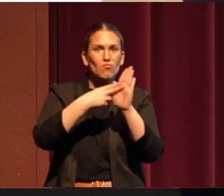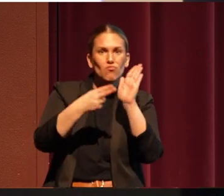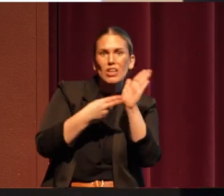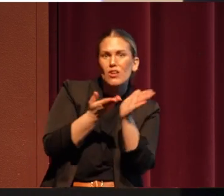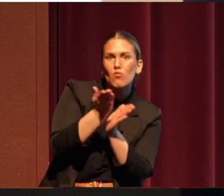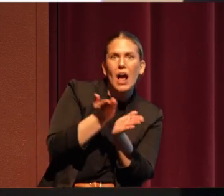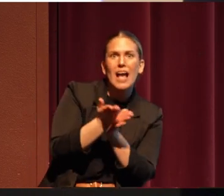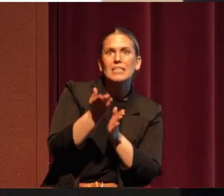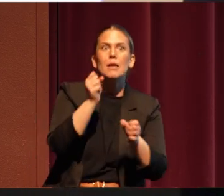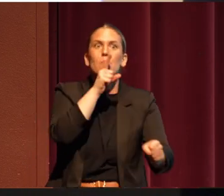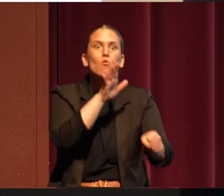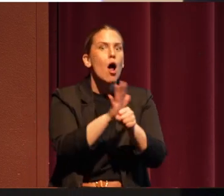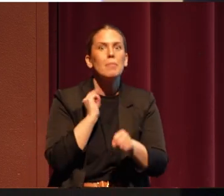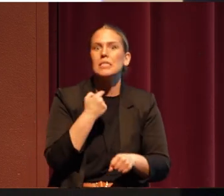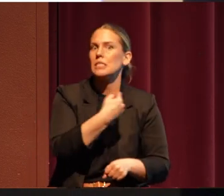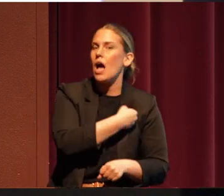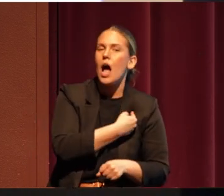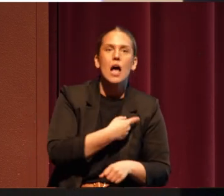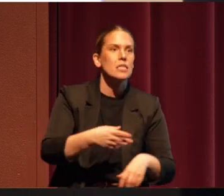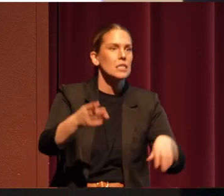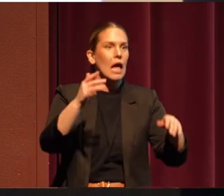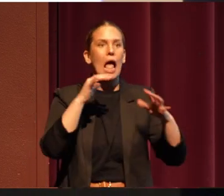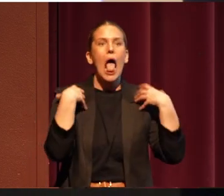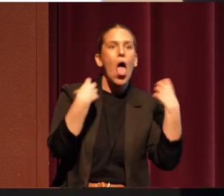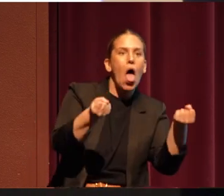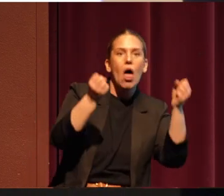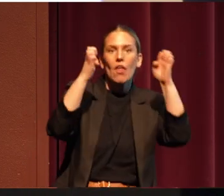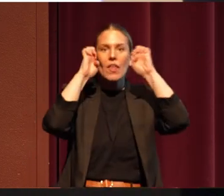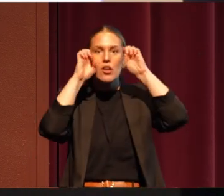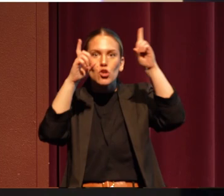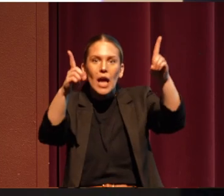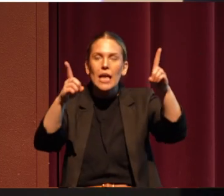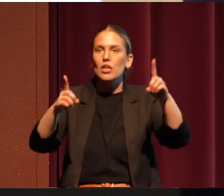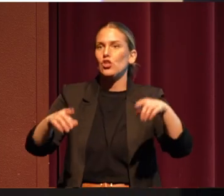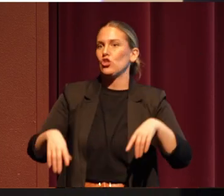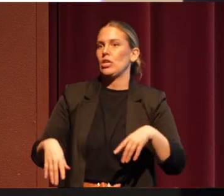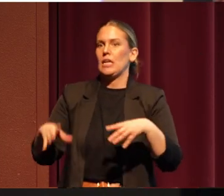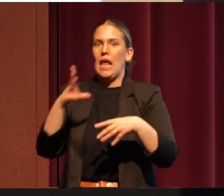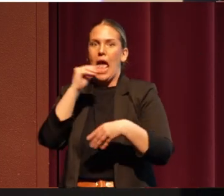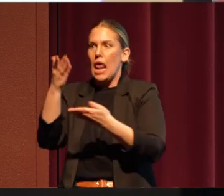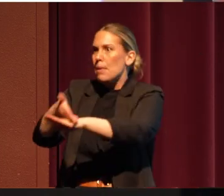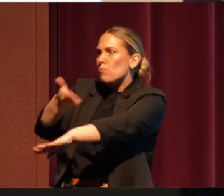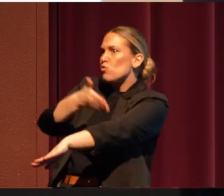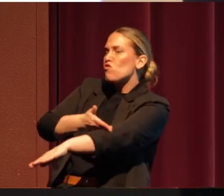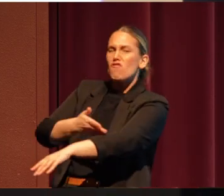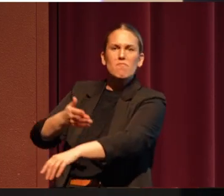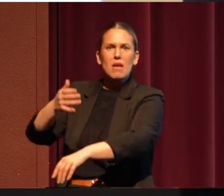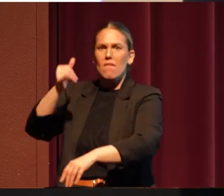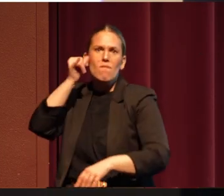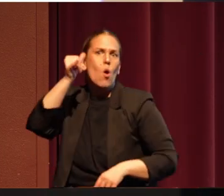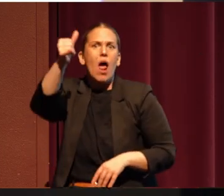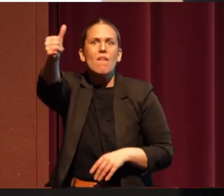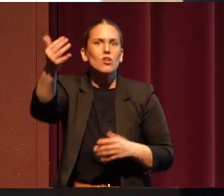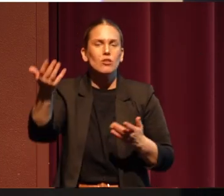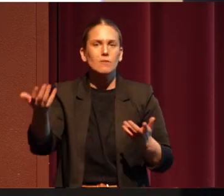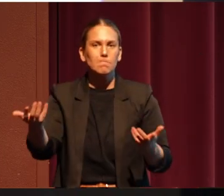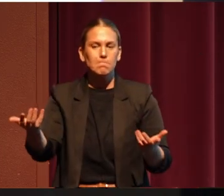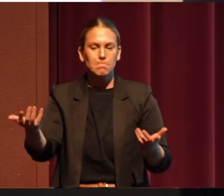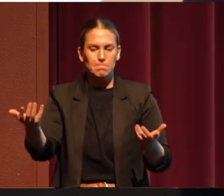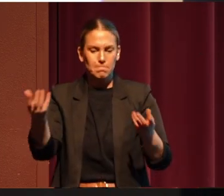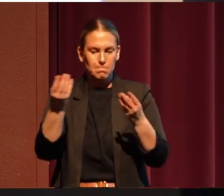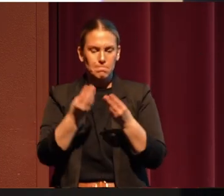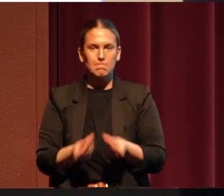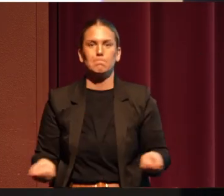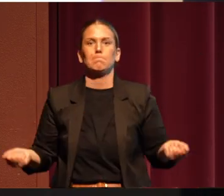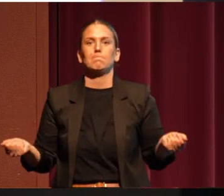things like health education and moral improvement for us and our descendants forever and ever. And it